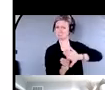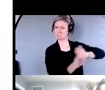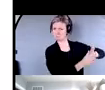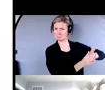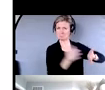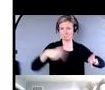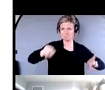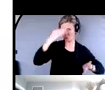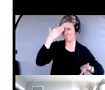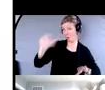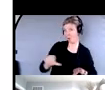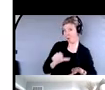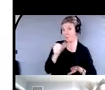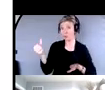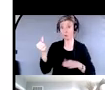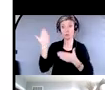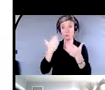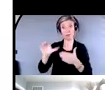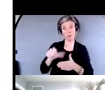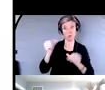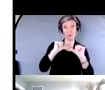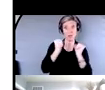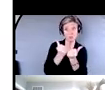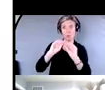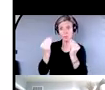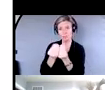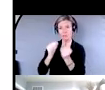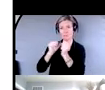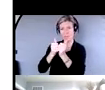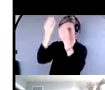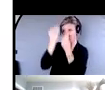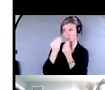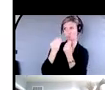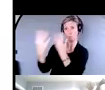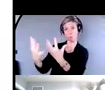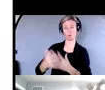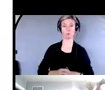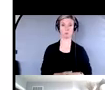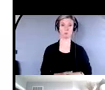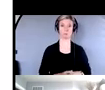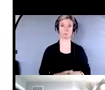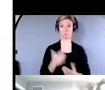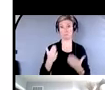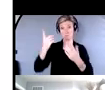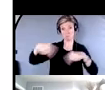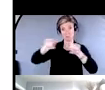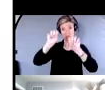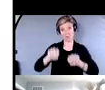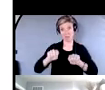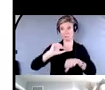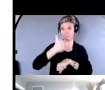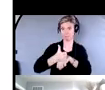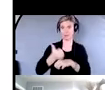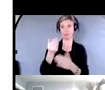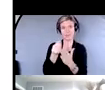services to report abuse in your in your local area? People that may be able to help with financial counseling for,